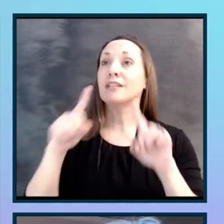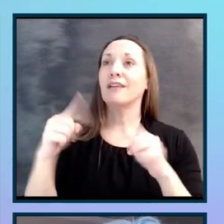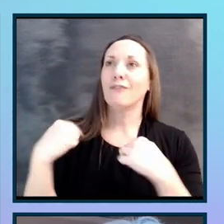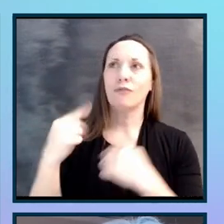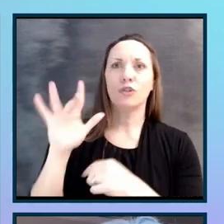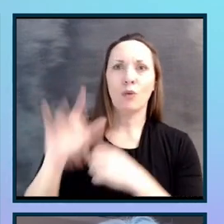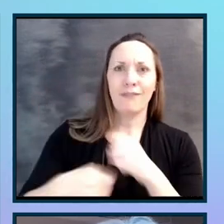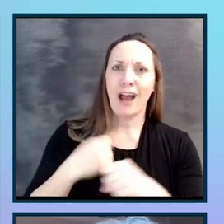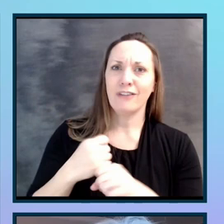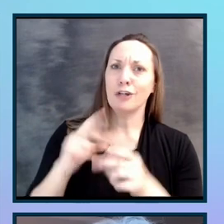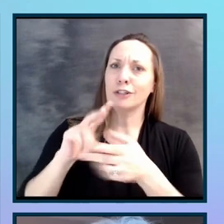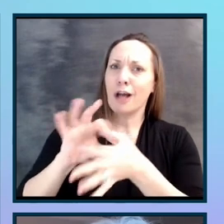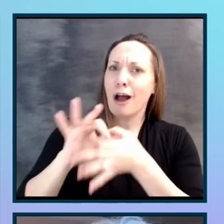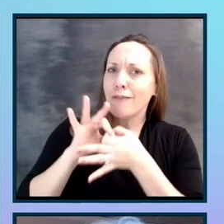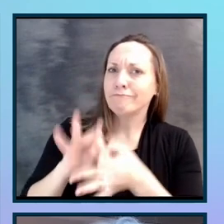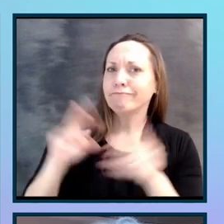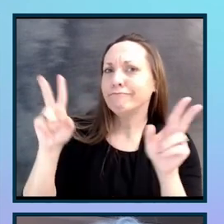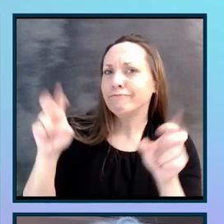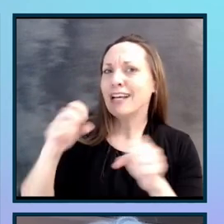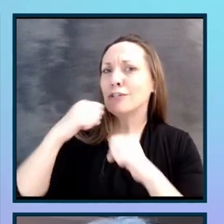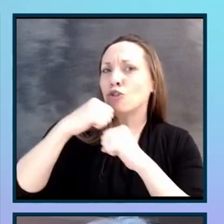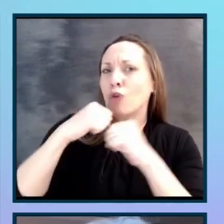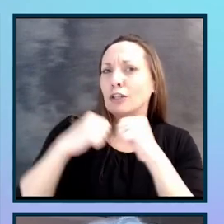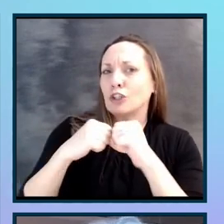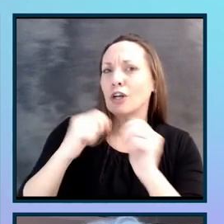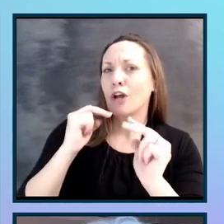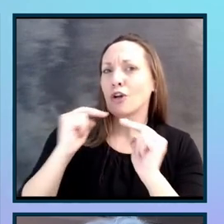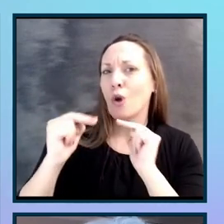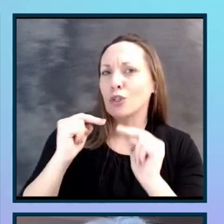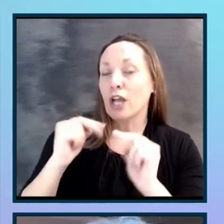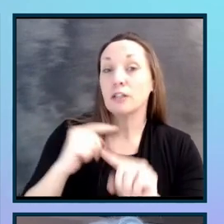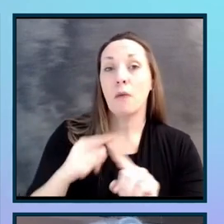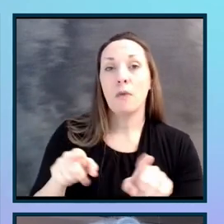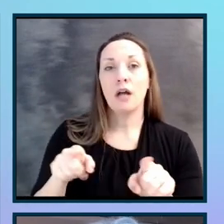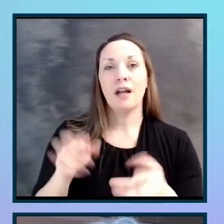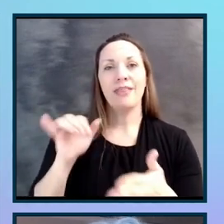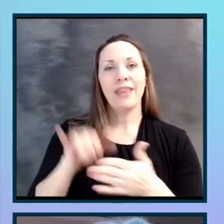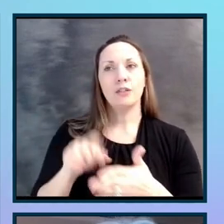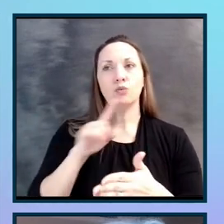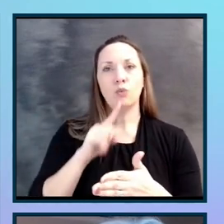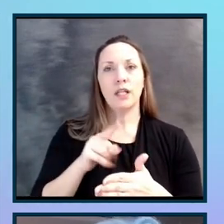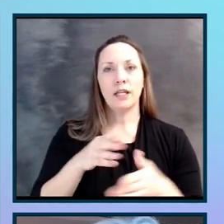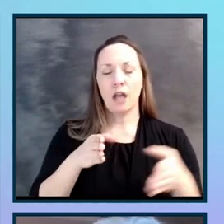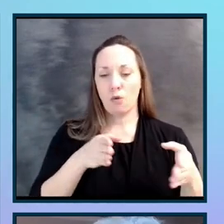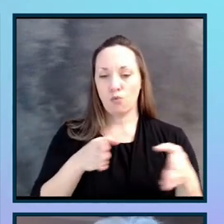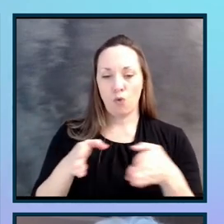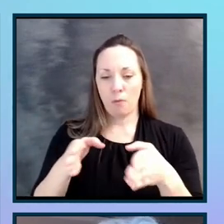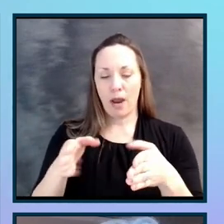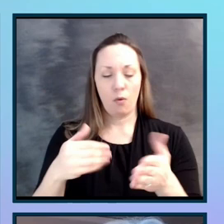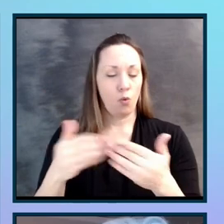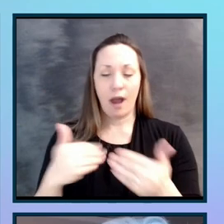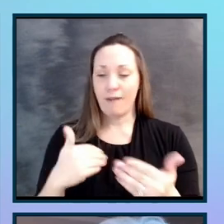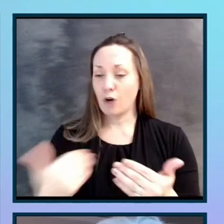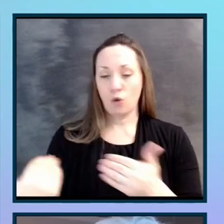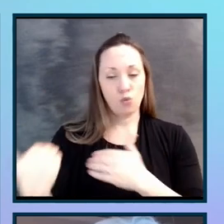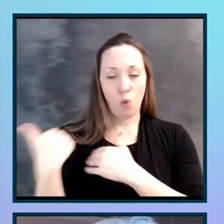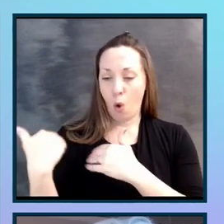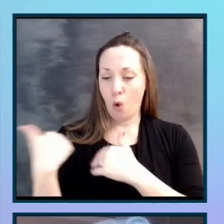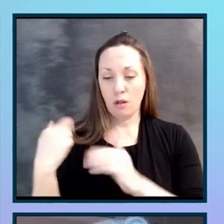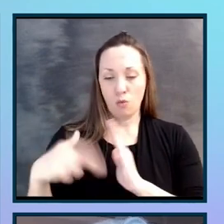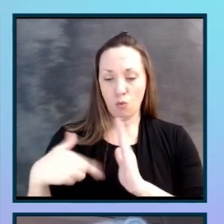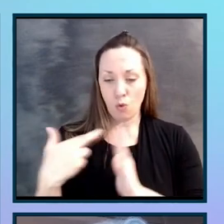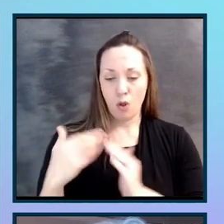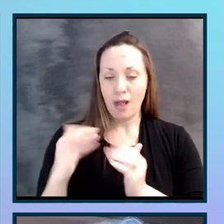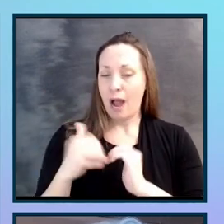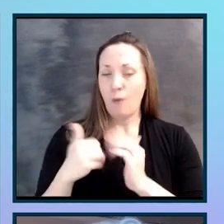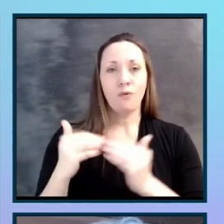years of structured negotiation, but a roadmap of how we all, whatever role we're in, however, we're trying to advance